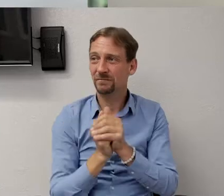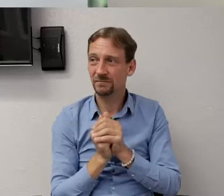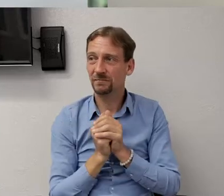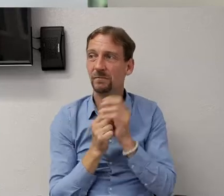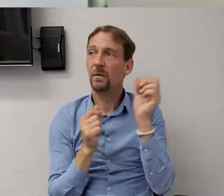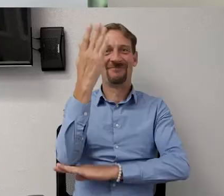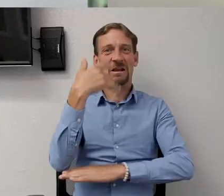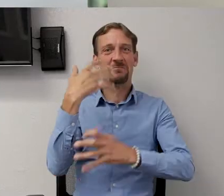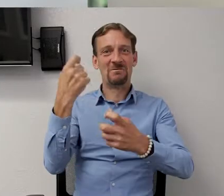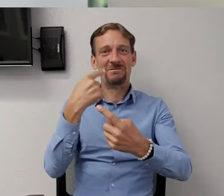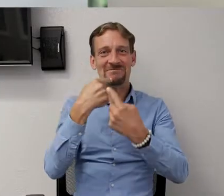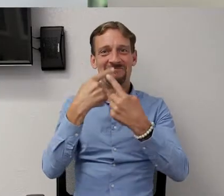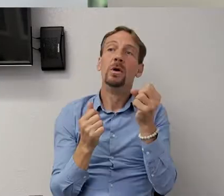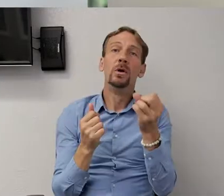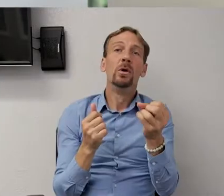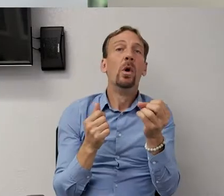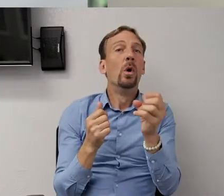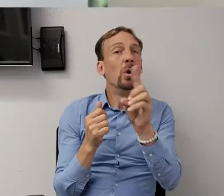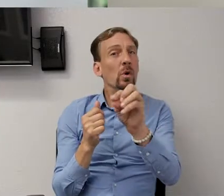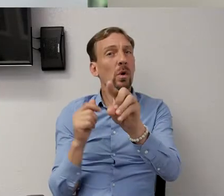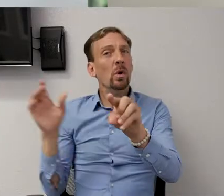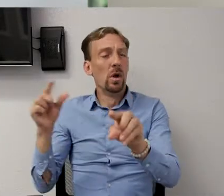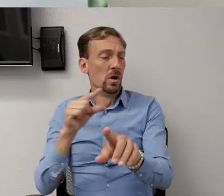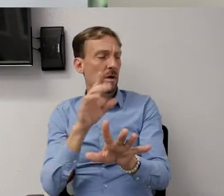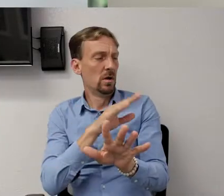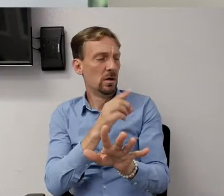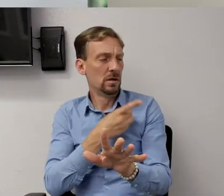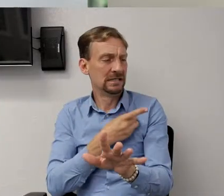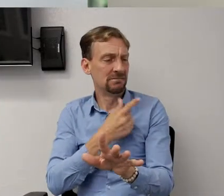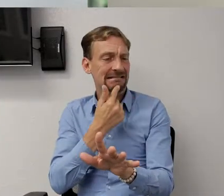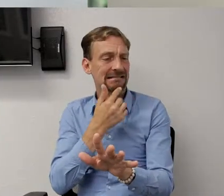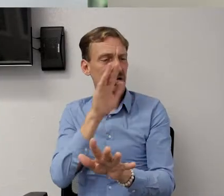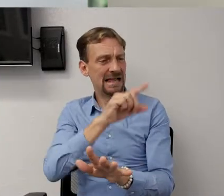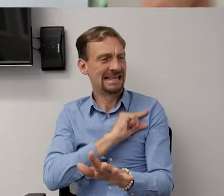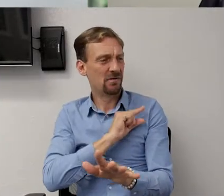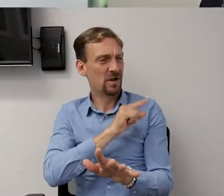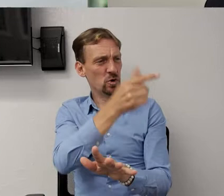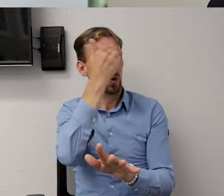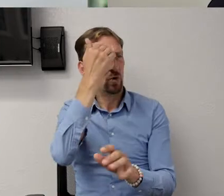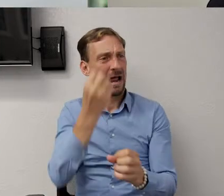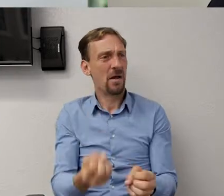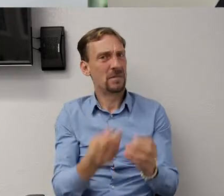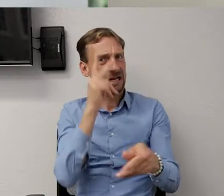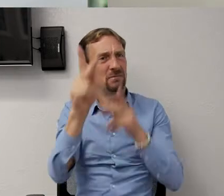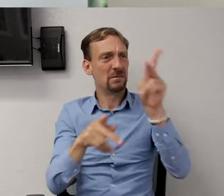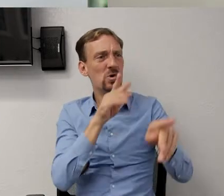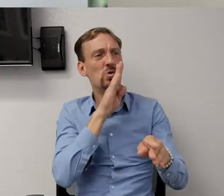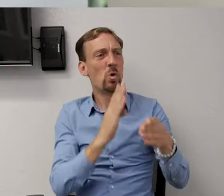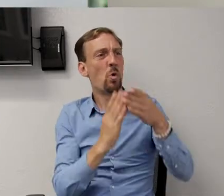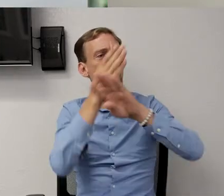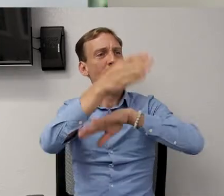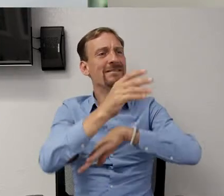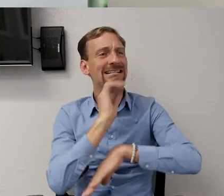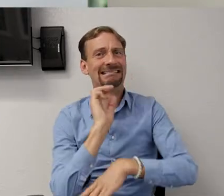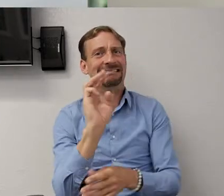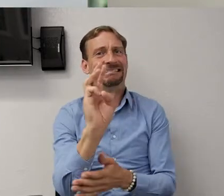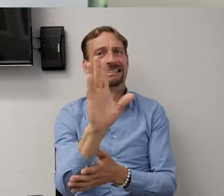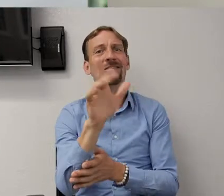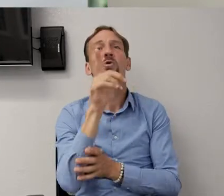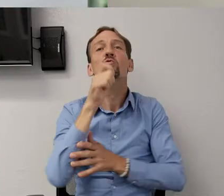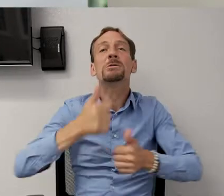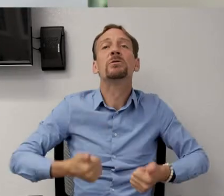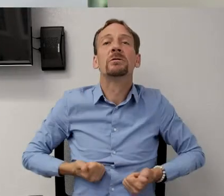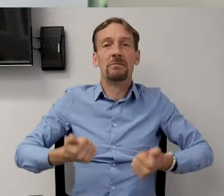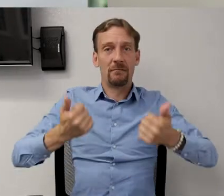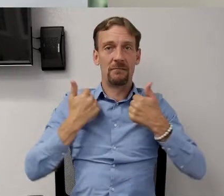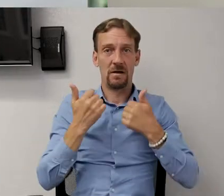Okay, so do you have, Gary, do we have any idea how many people over the age of 65 have survived